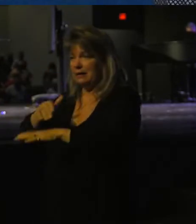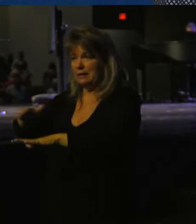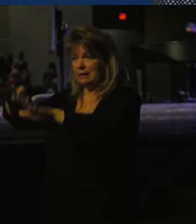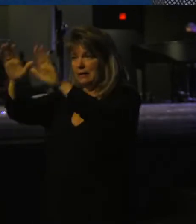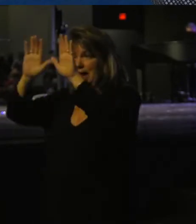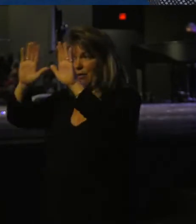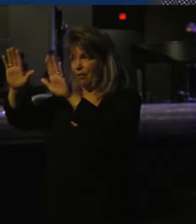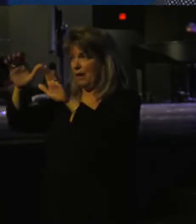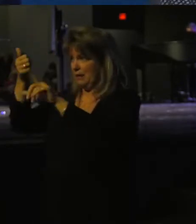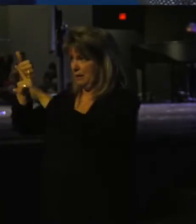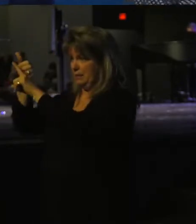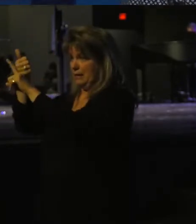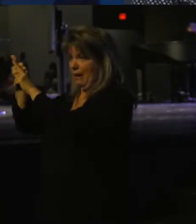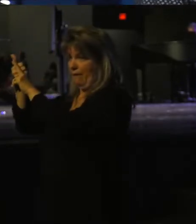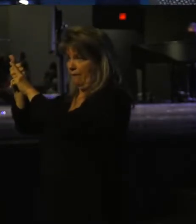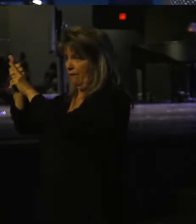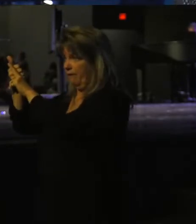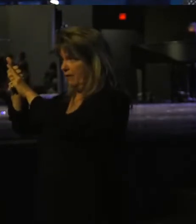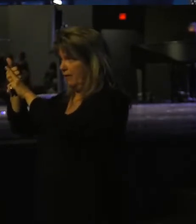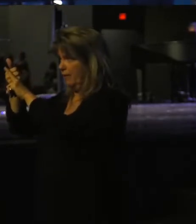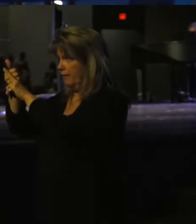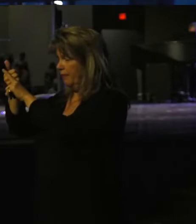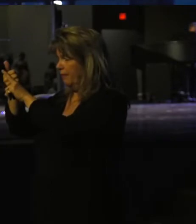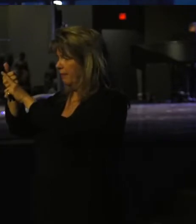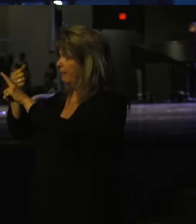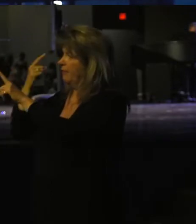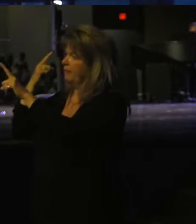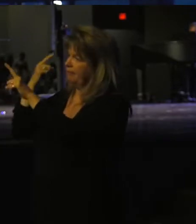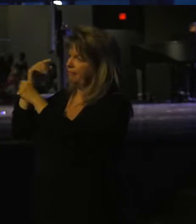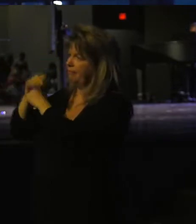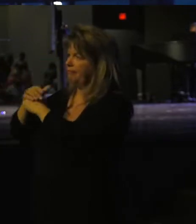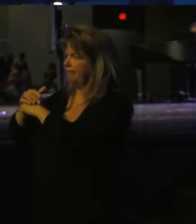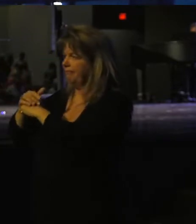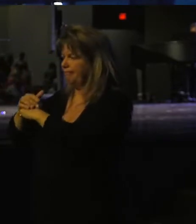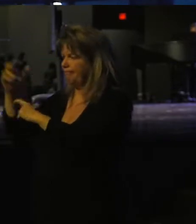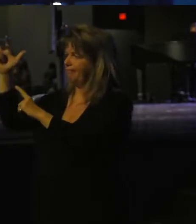sacrificed himself as being the ultimate sacrifice,